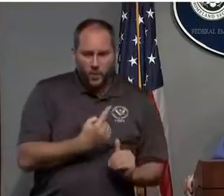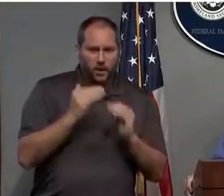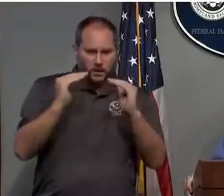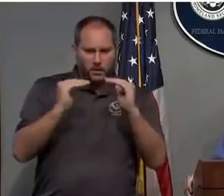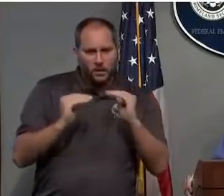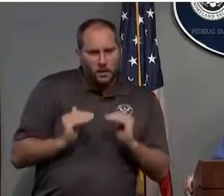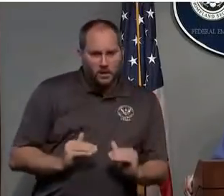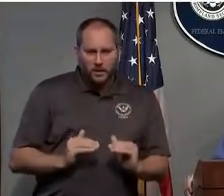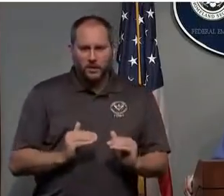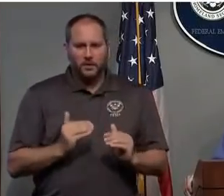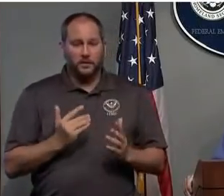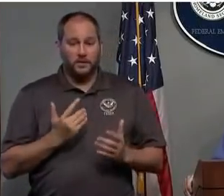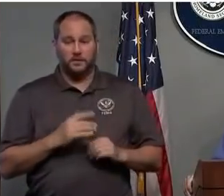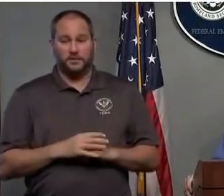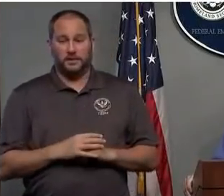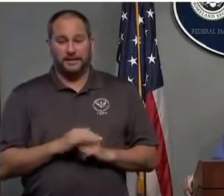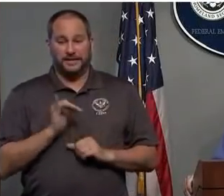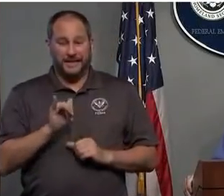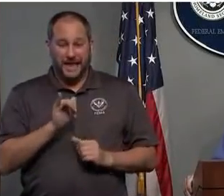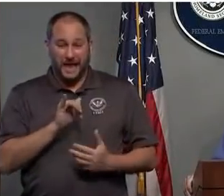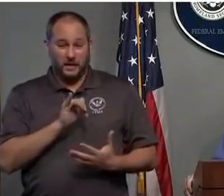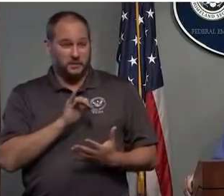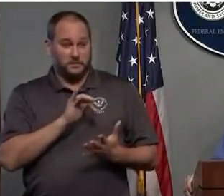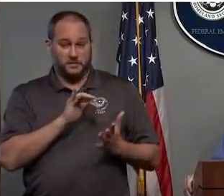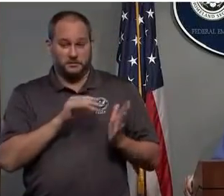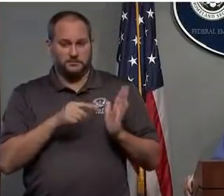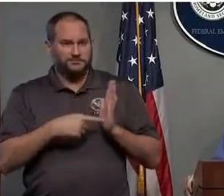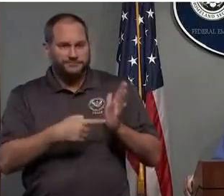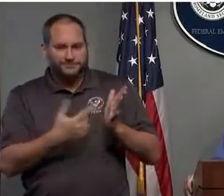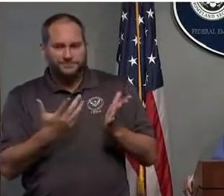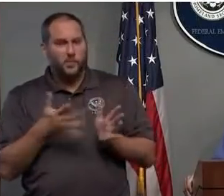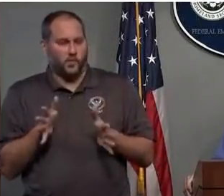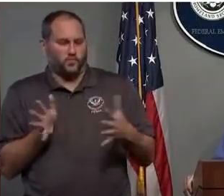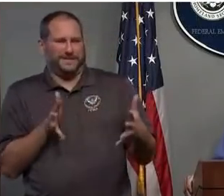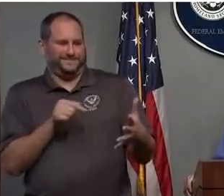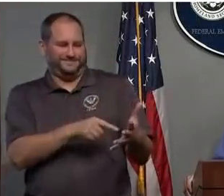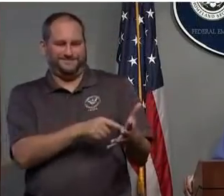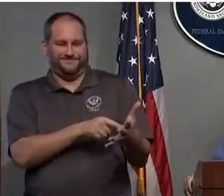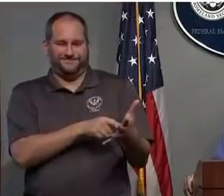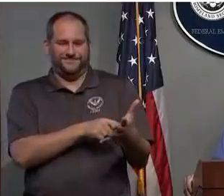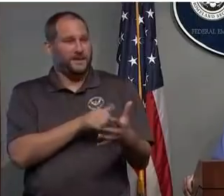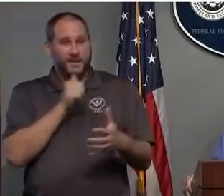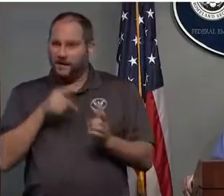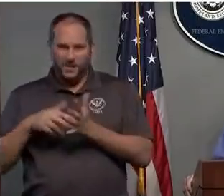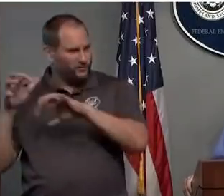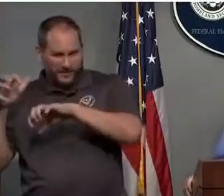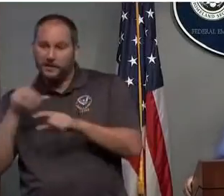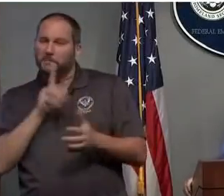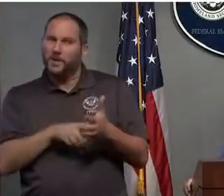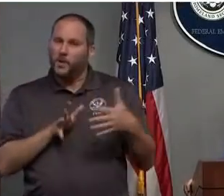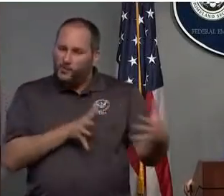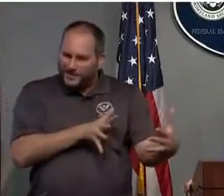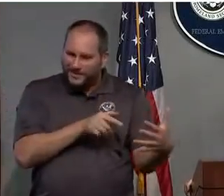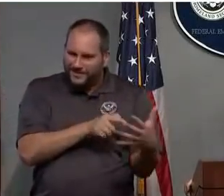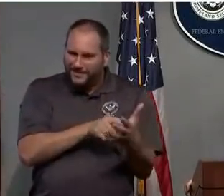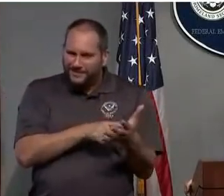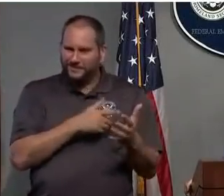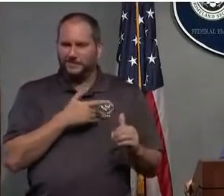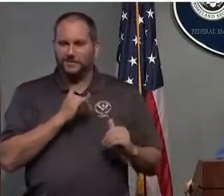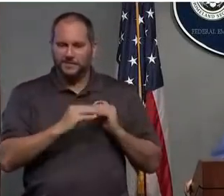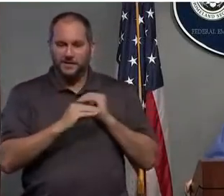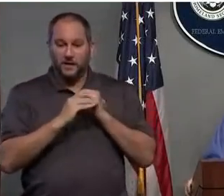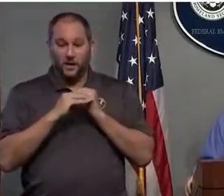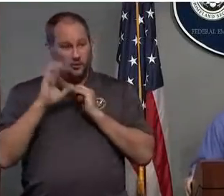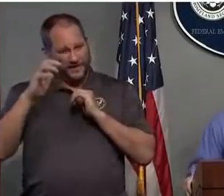that's a wind indicator, not a surge and rain indicator, which has not dropped, as you can see. So, again, I want to